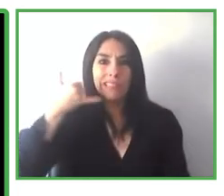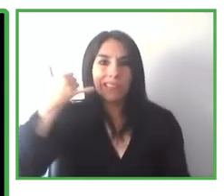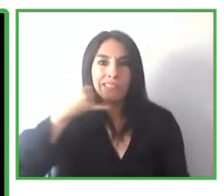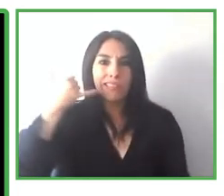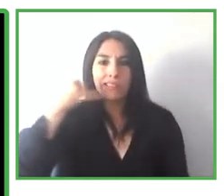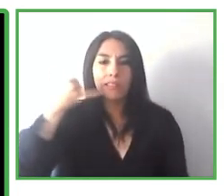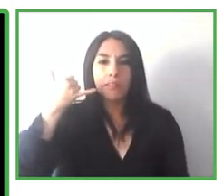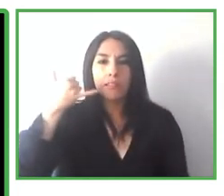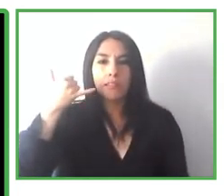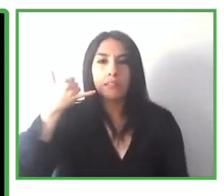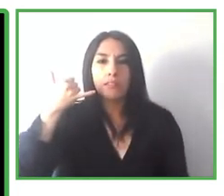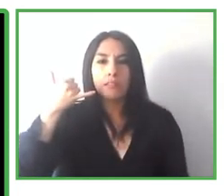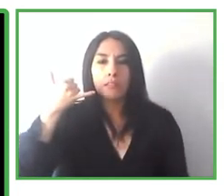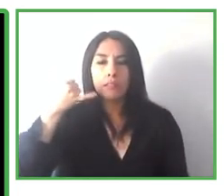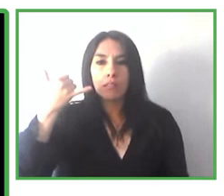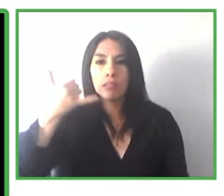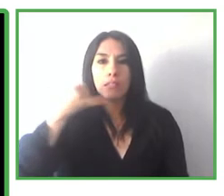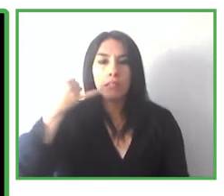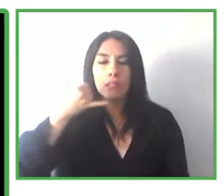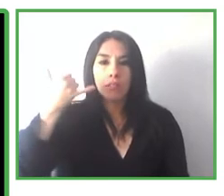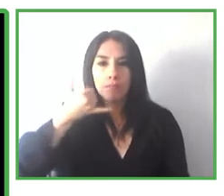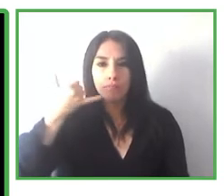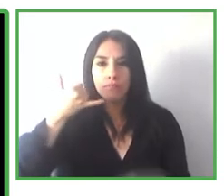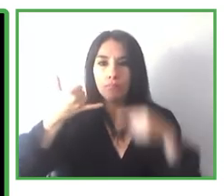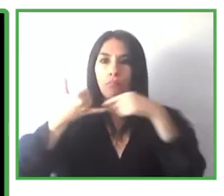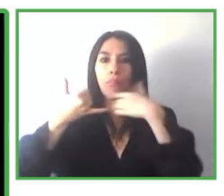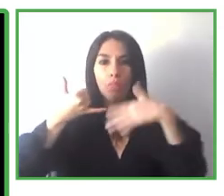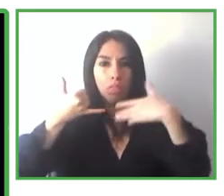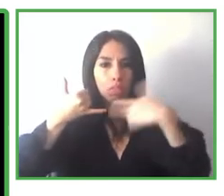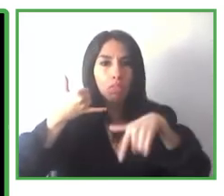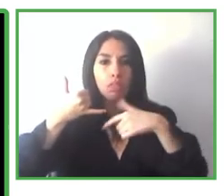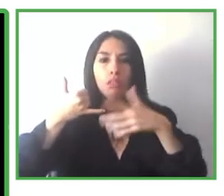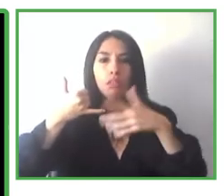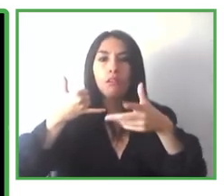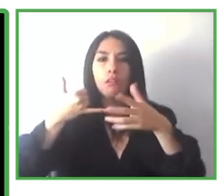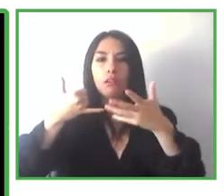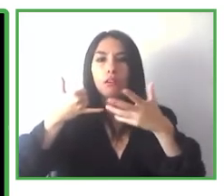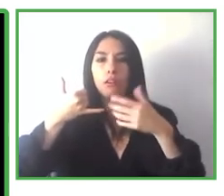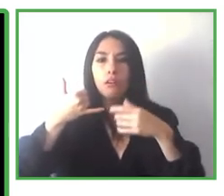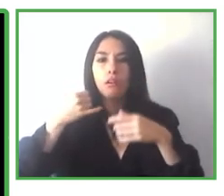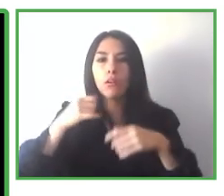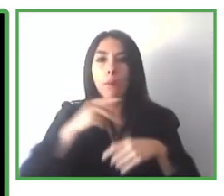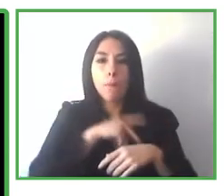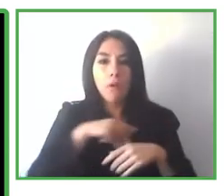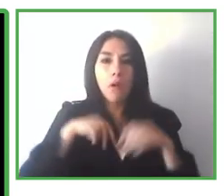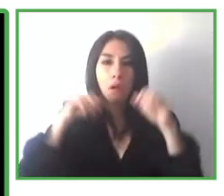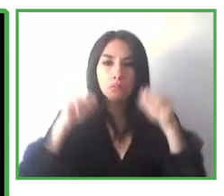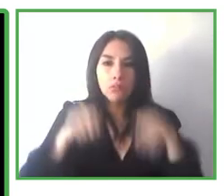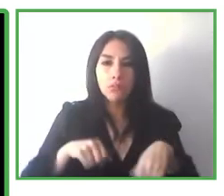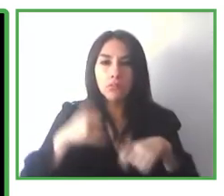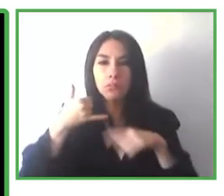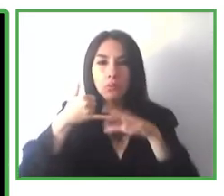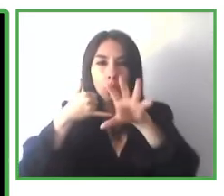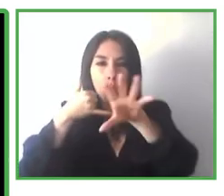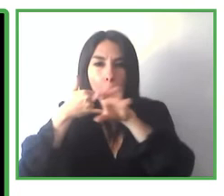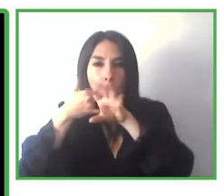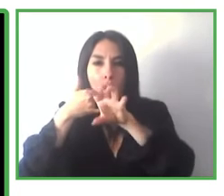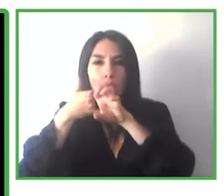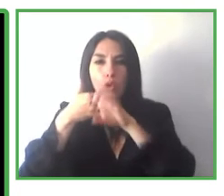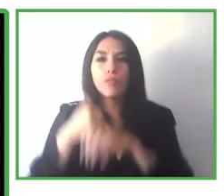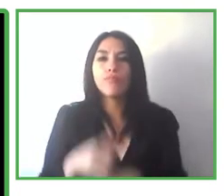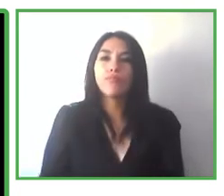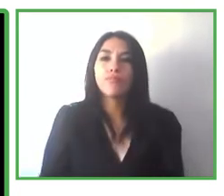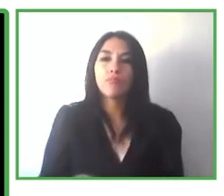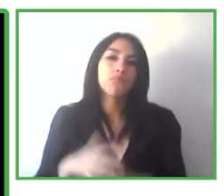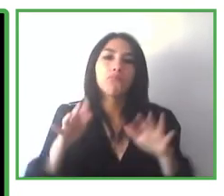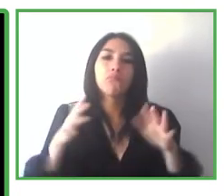this NaviLens code. This can be read with up to an 80 degree